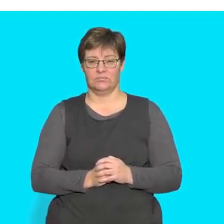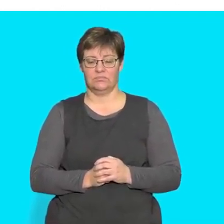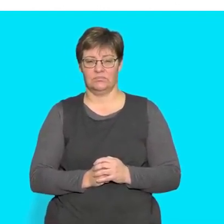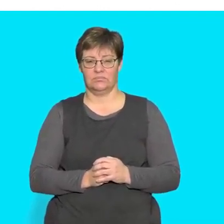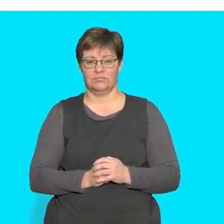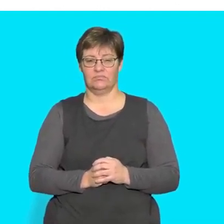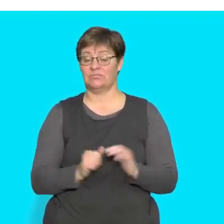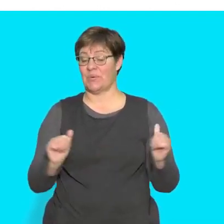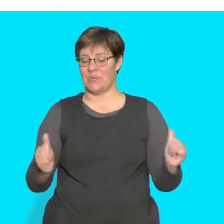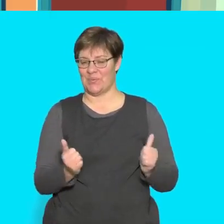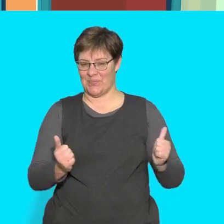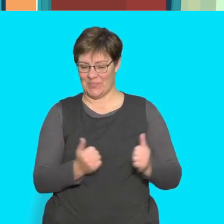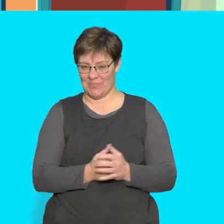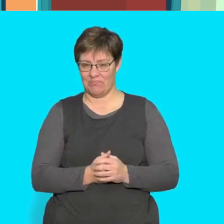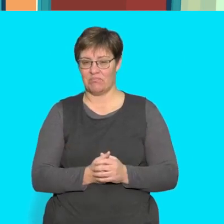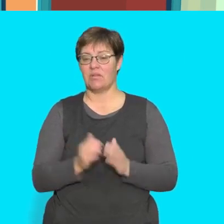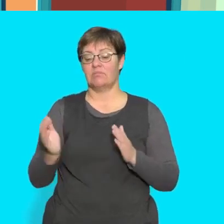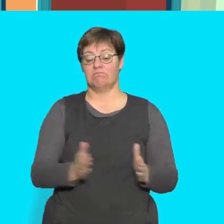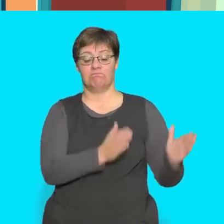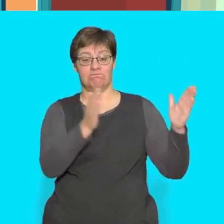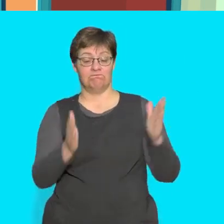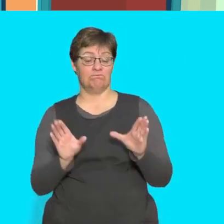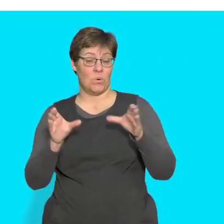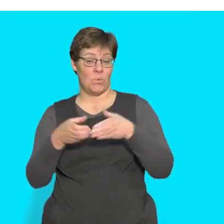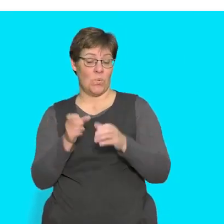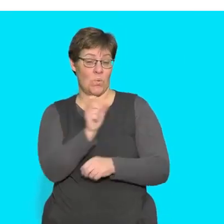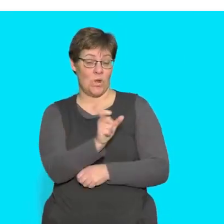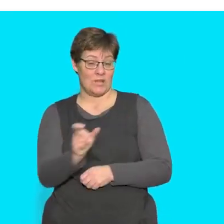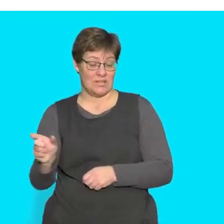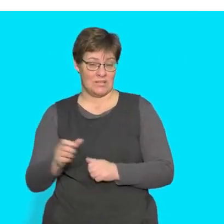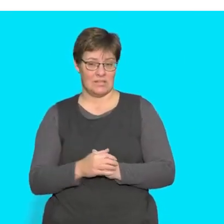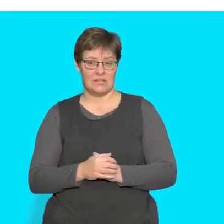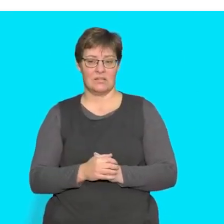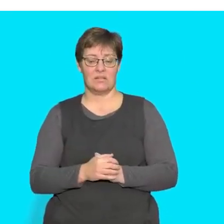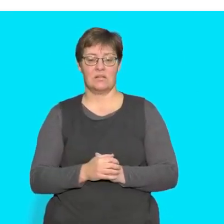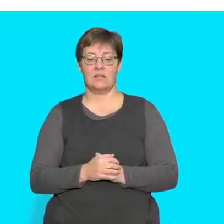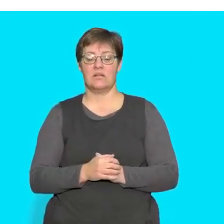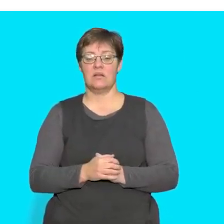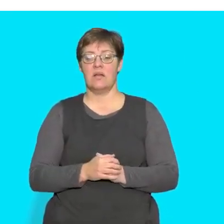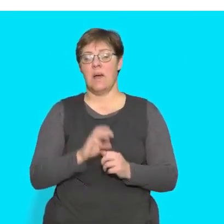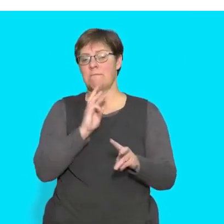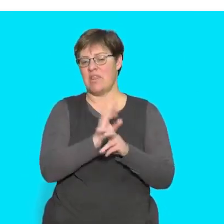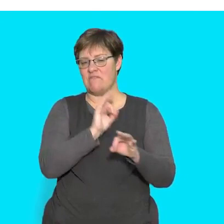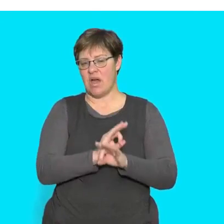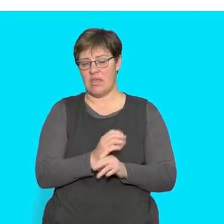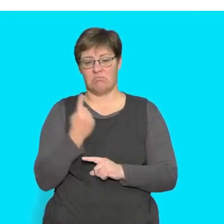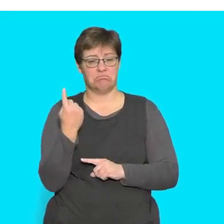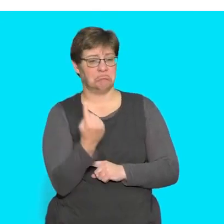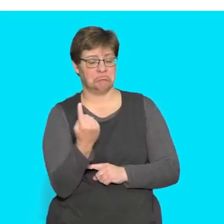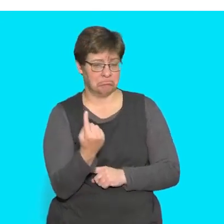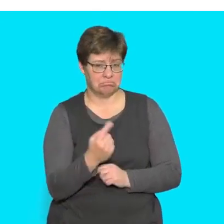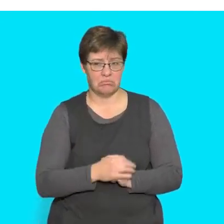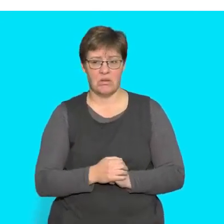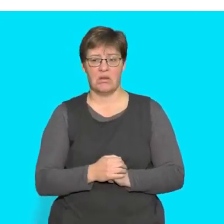good listen to the next group of words orphan geography nephew